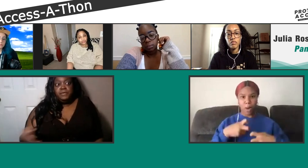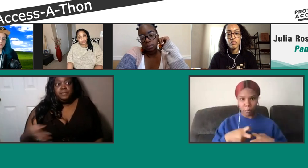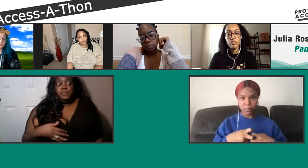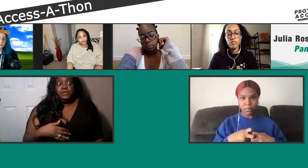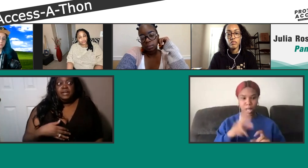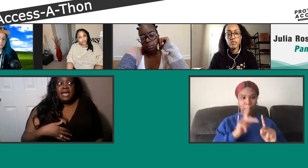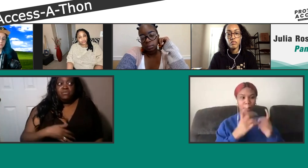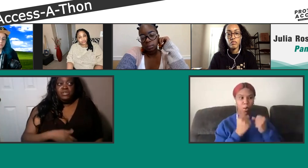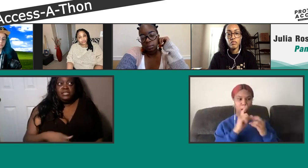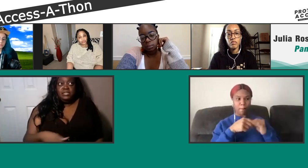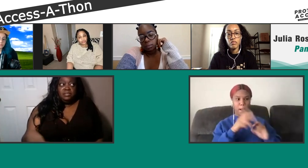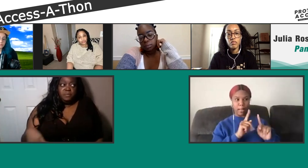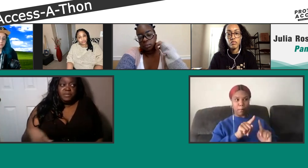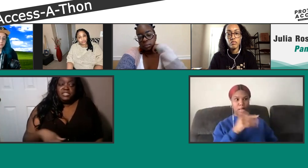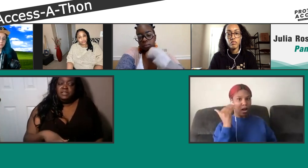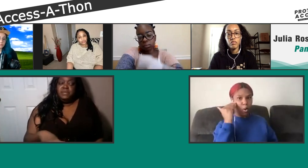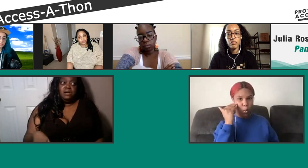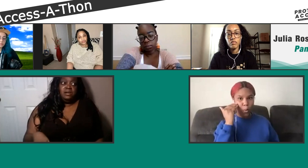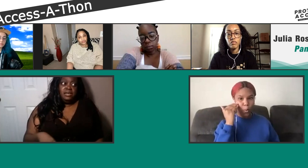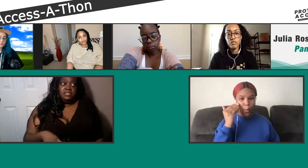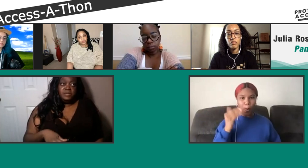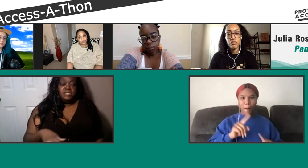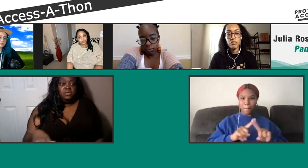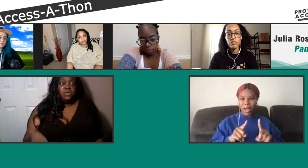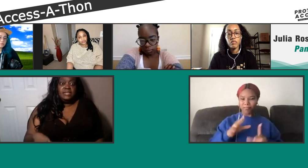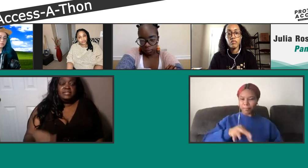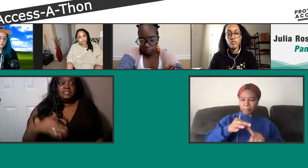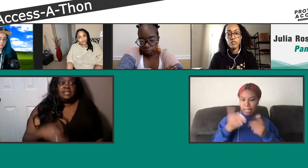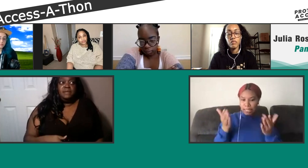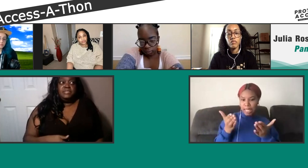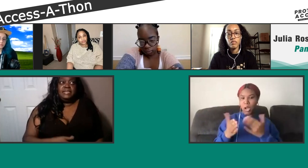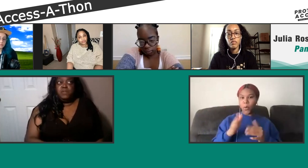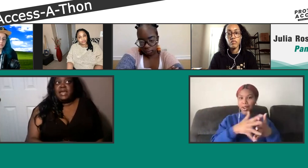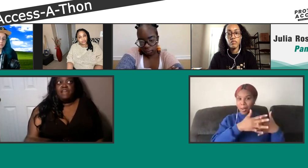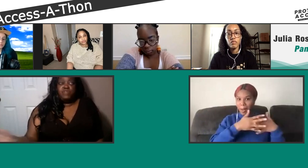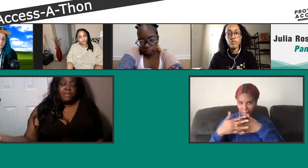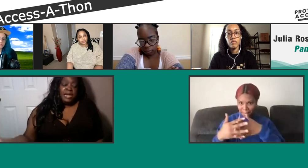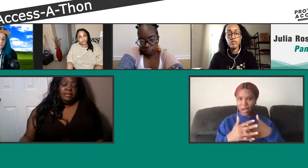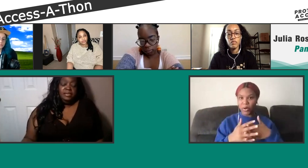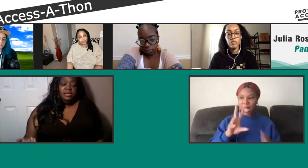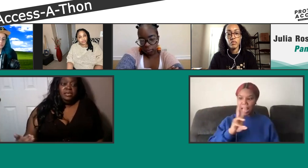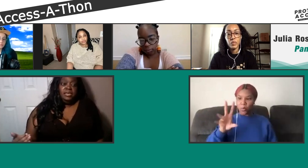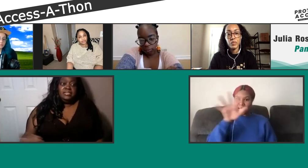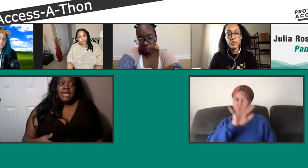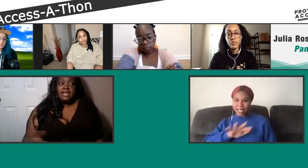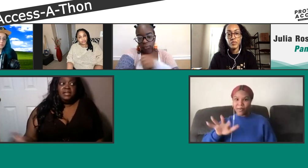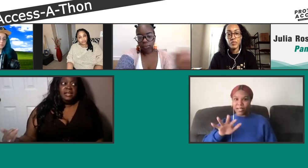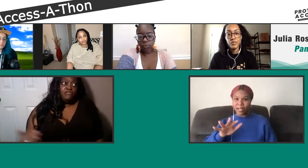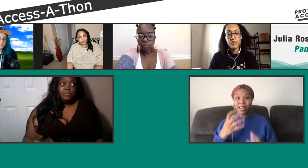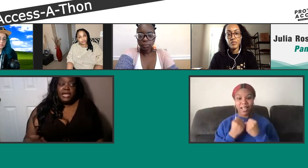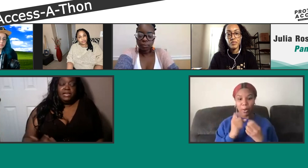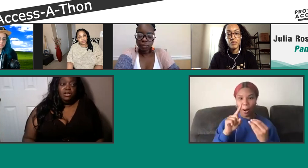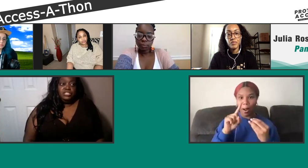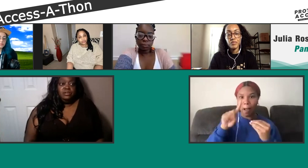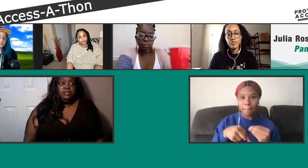But people are not really, especially in America and especially in the West, set up to care about everybody. It's not an